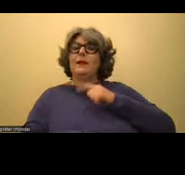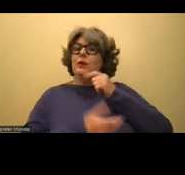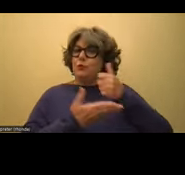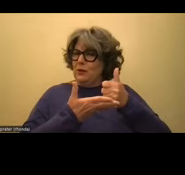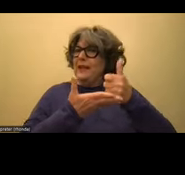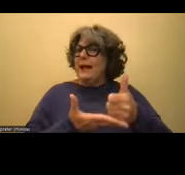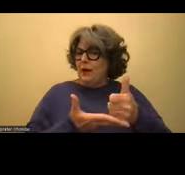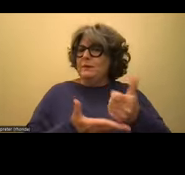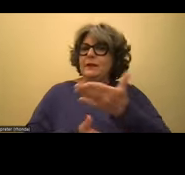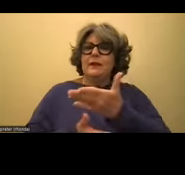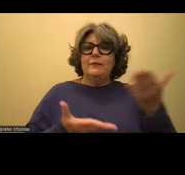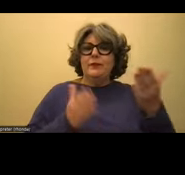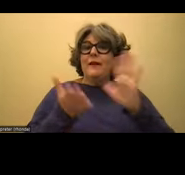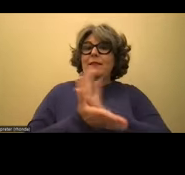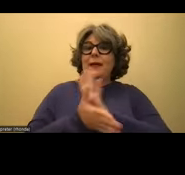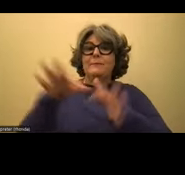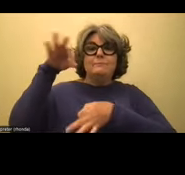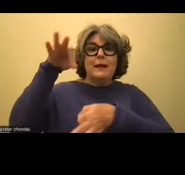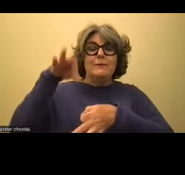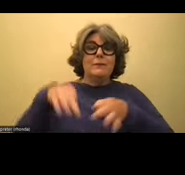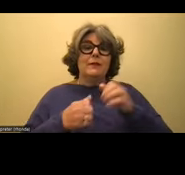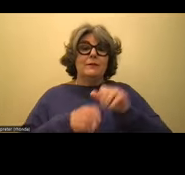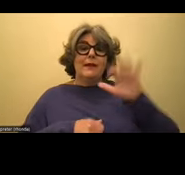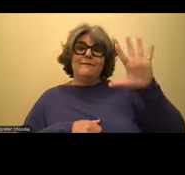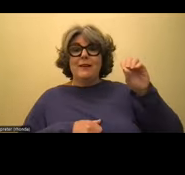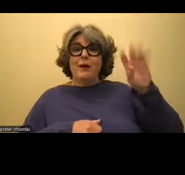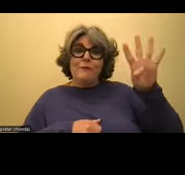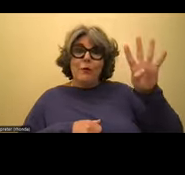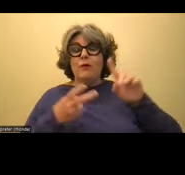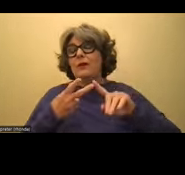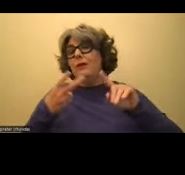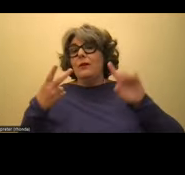if you have that copy of your 504 with you to show them.